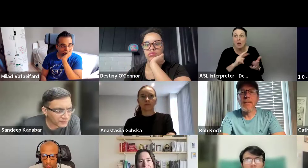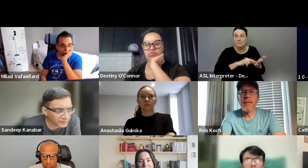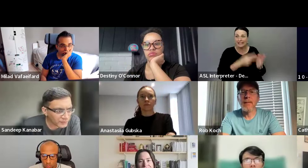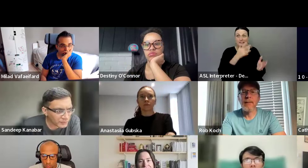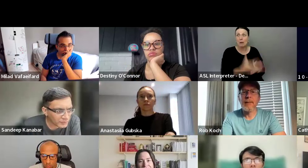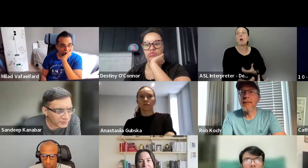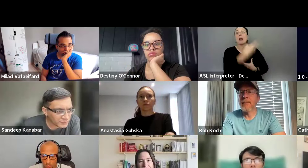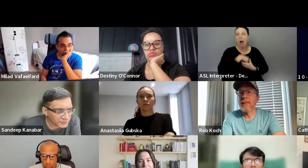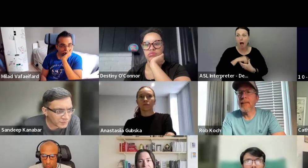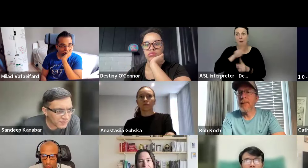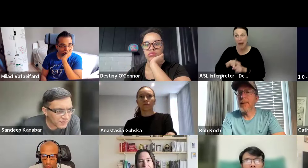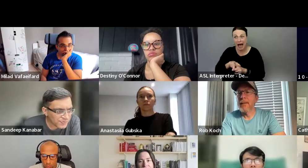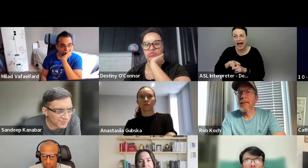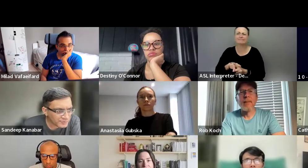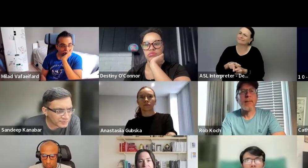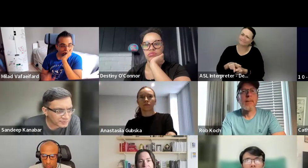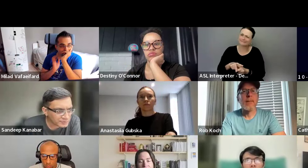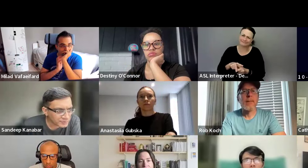they should know it's there. Um,